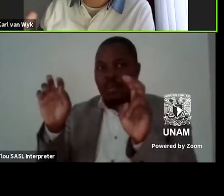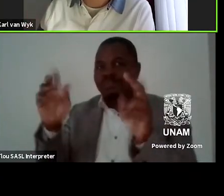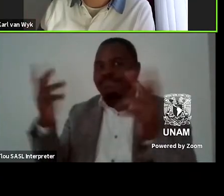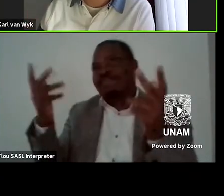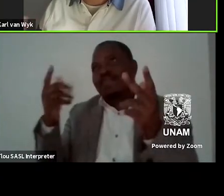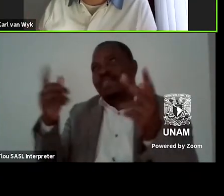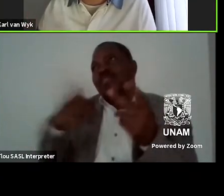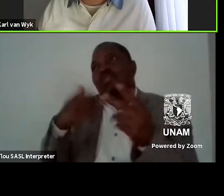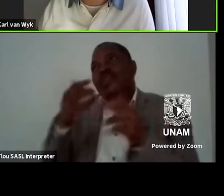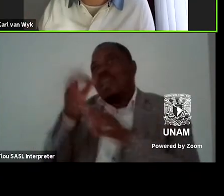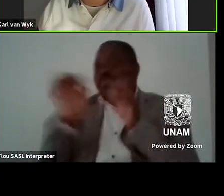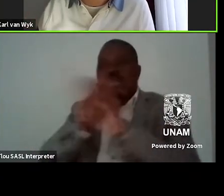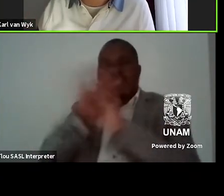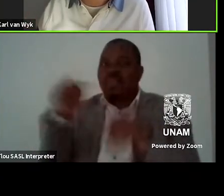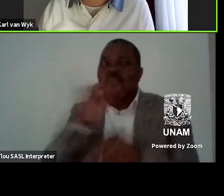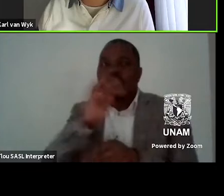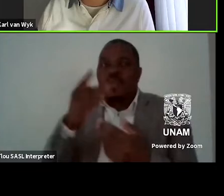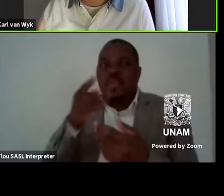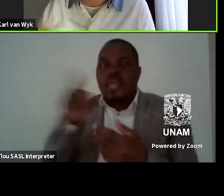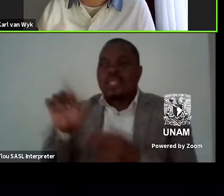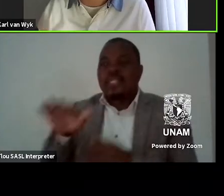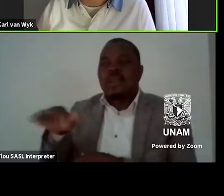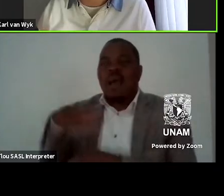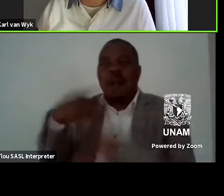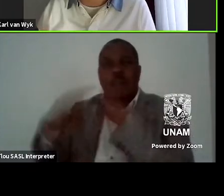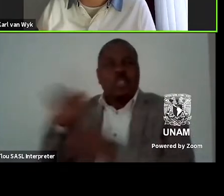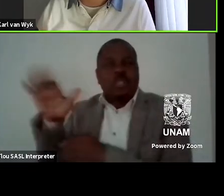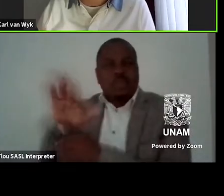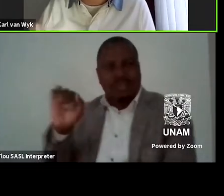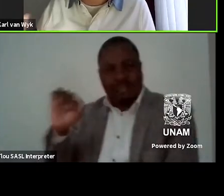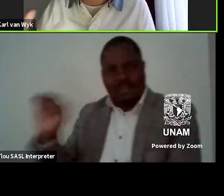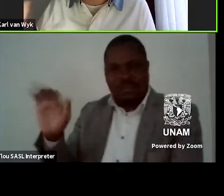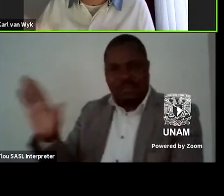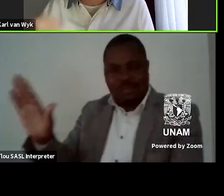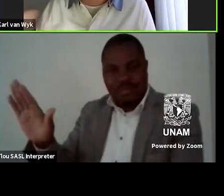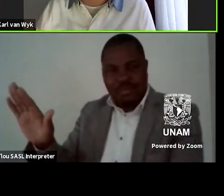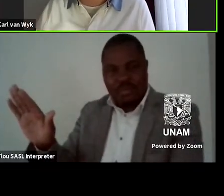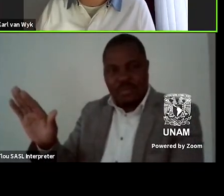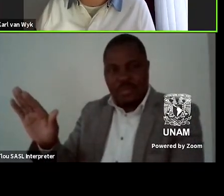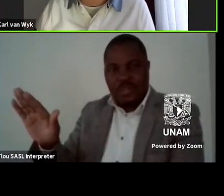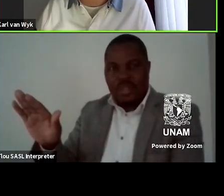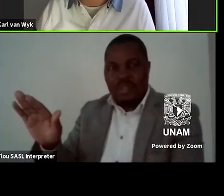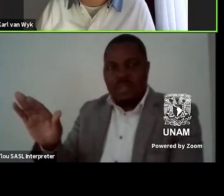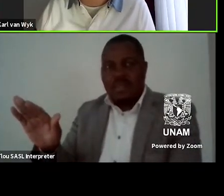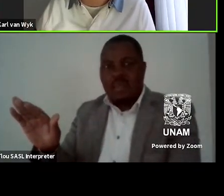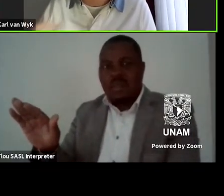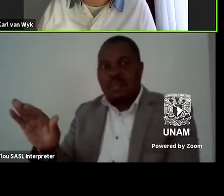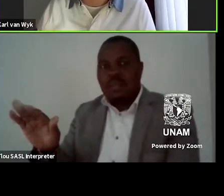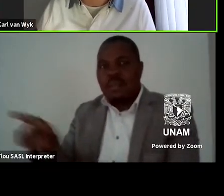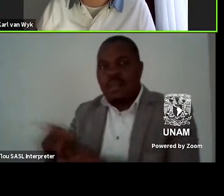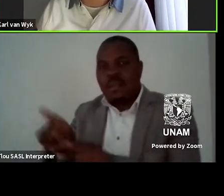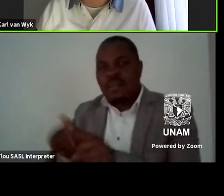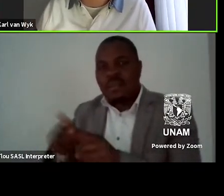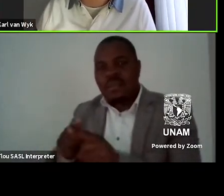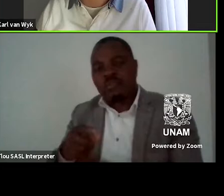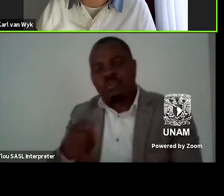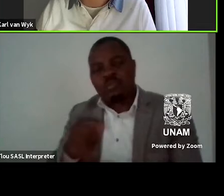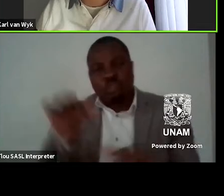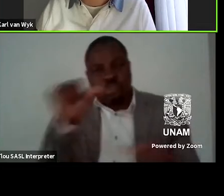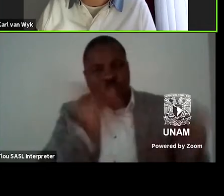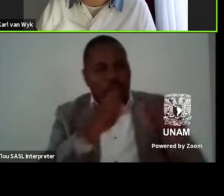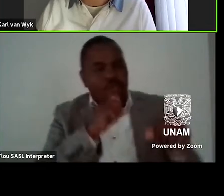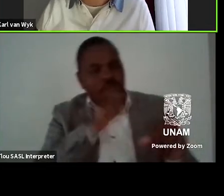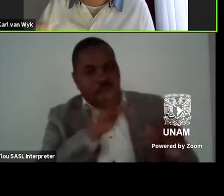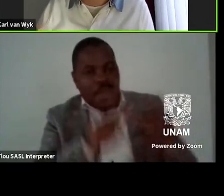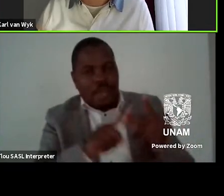it's about the space that he occupies but it's also about um and he draws upon sort of science fiction elements in the same way that he does for Triangulum